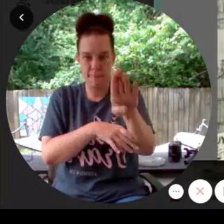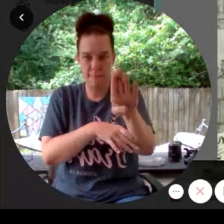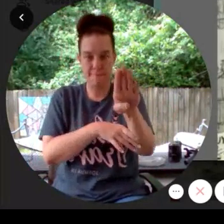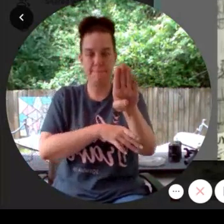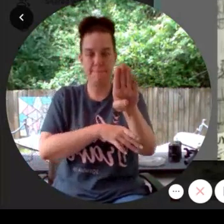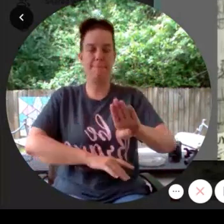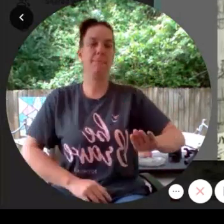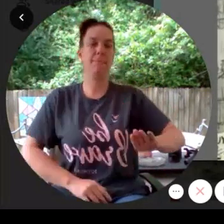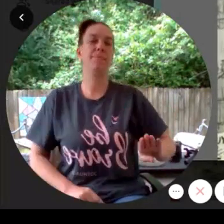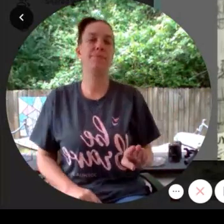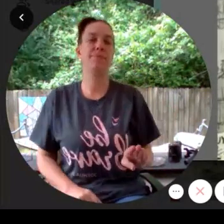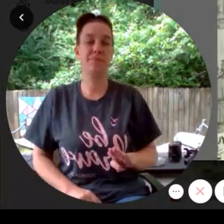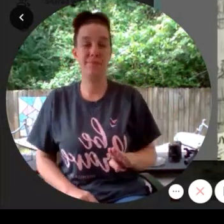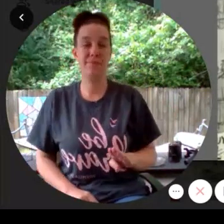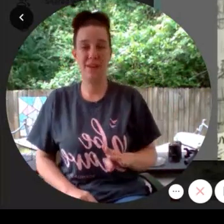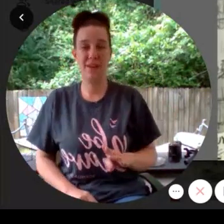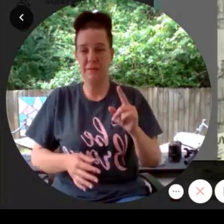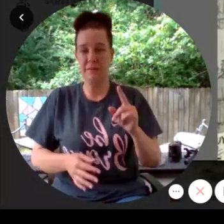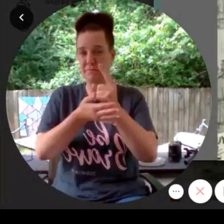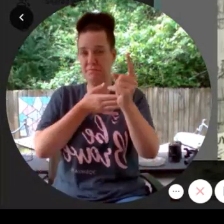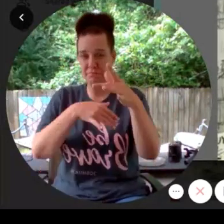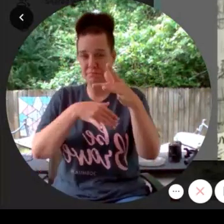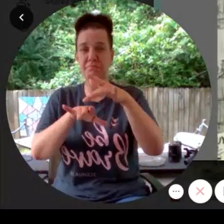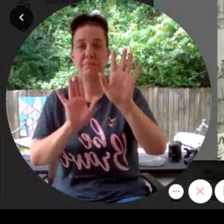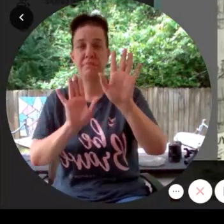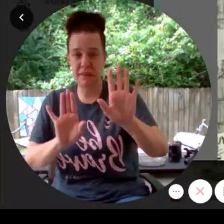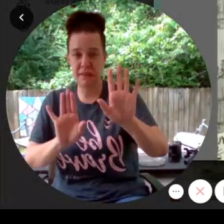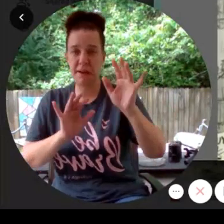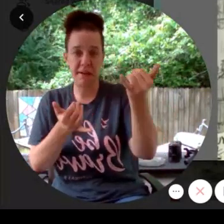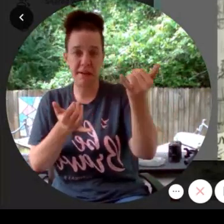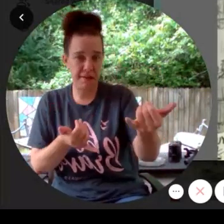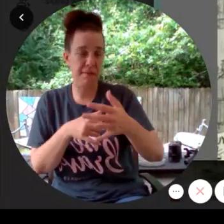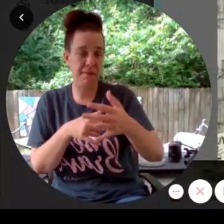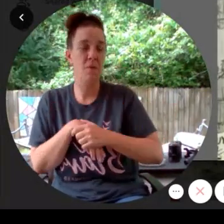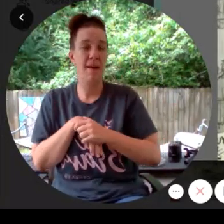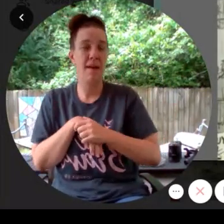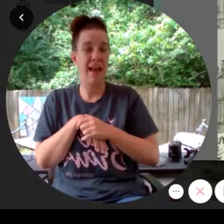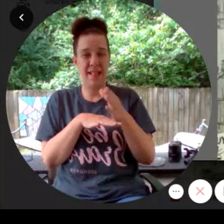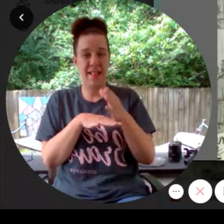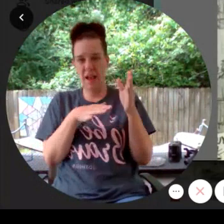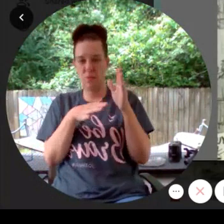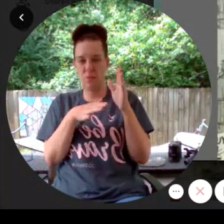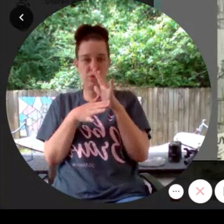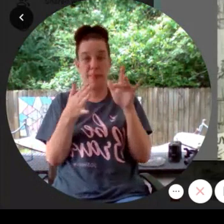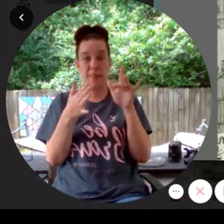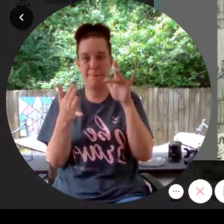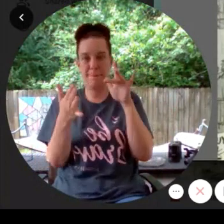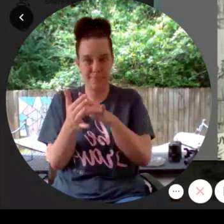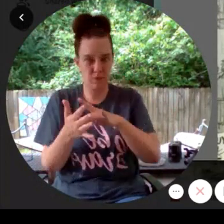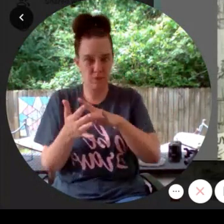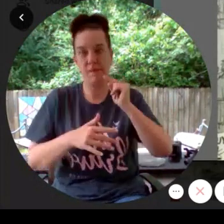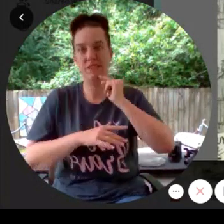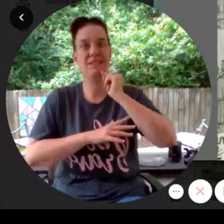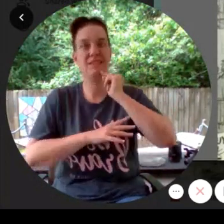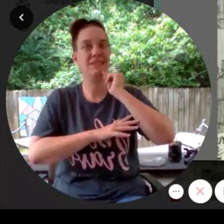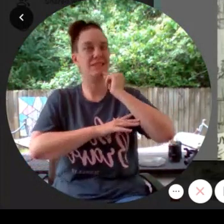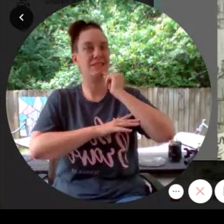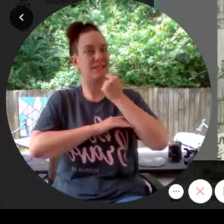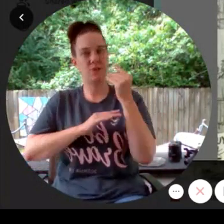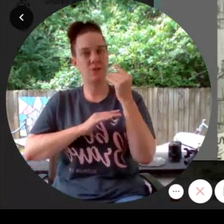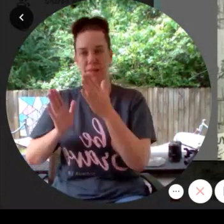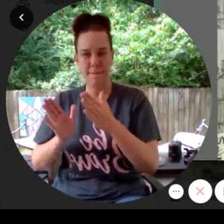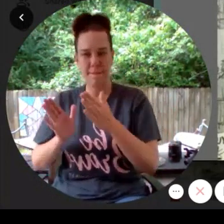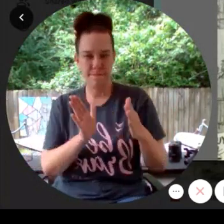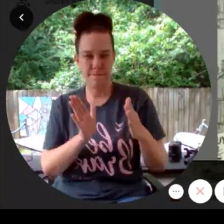It was the following Sunday. And they were in the middle of an urgent planning